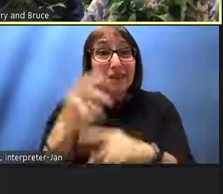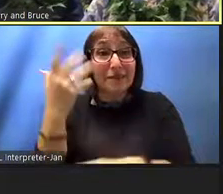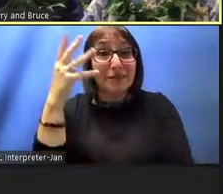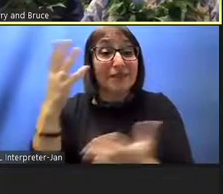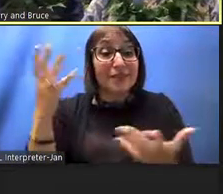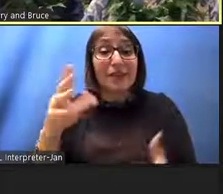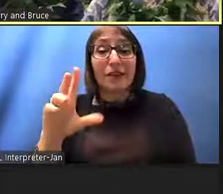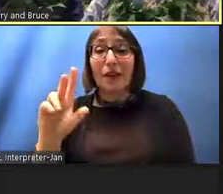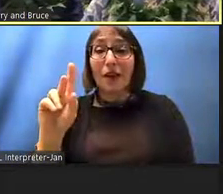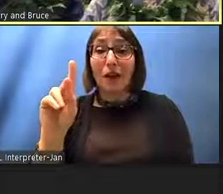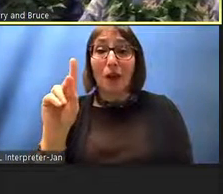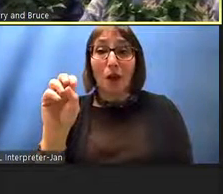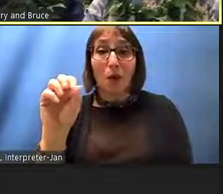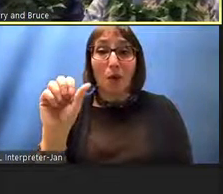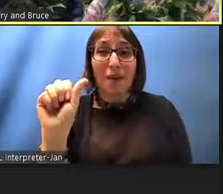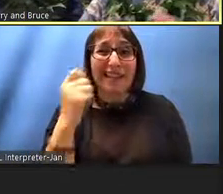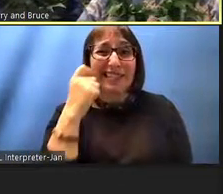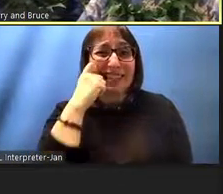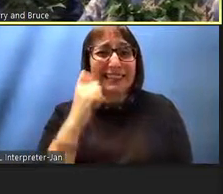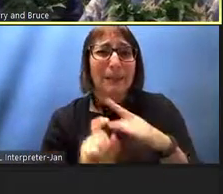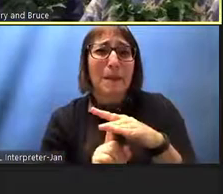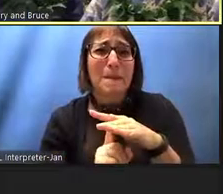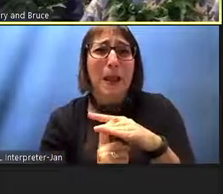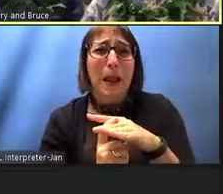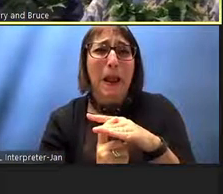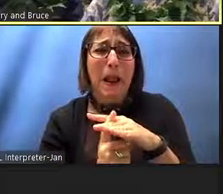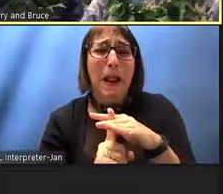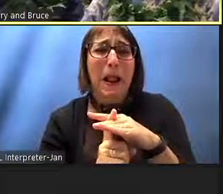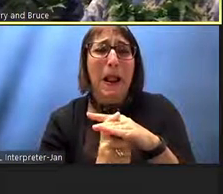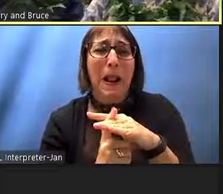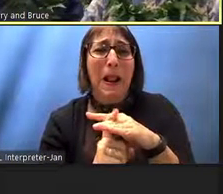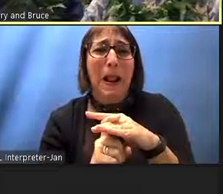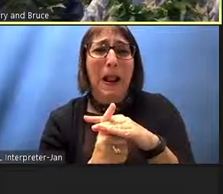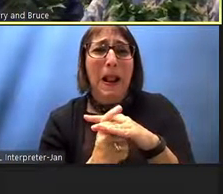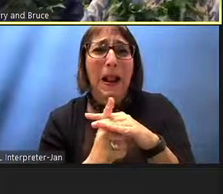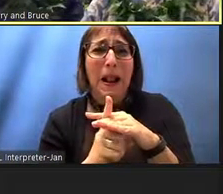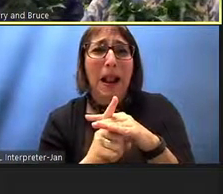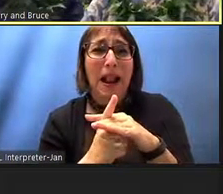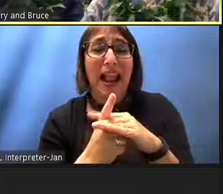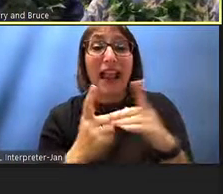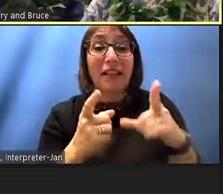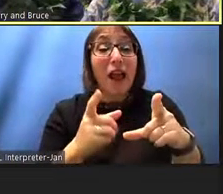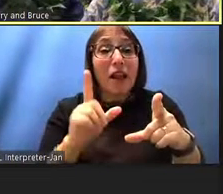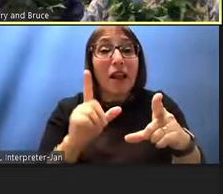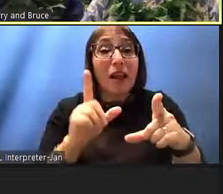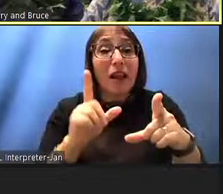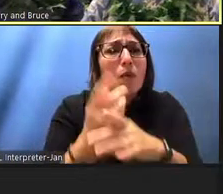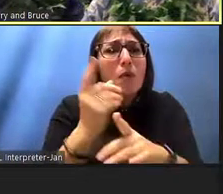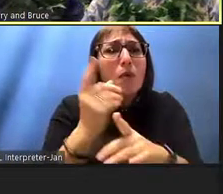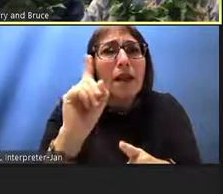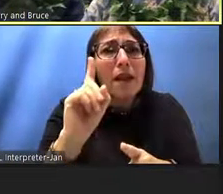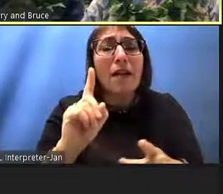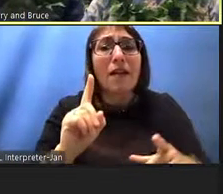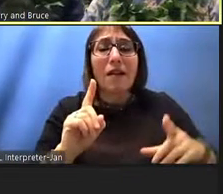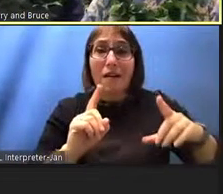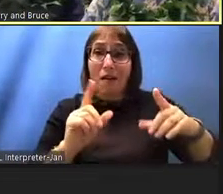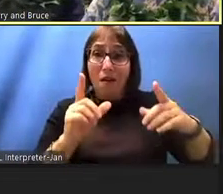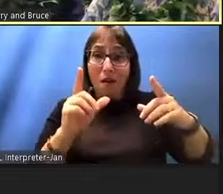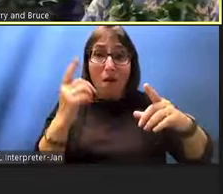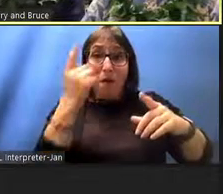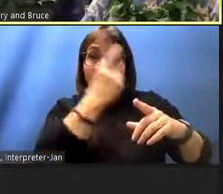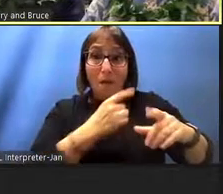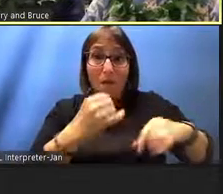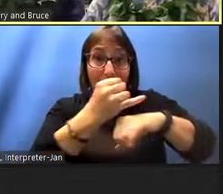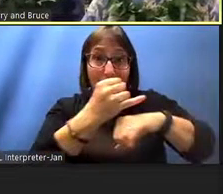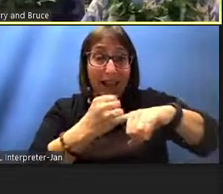just sprouting up among the lava rocks of hawaii and uh it'll eventually grow into